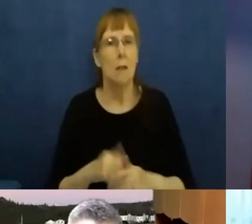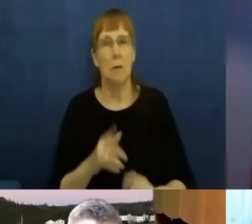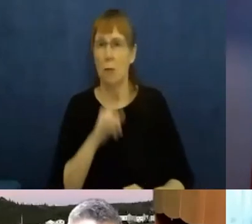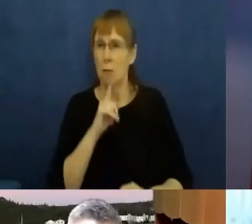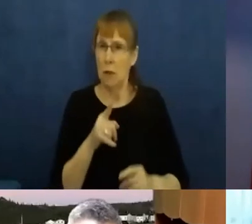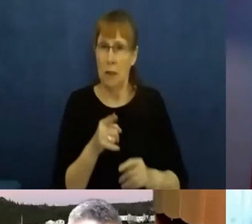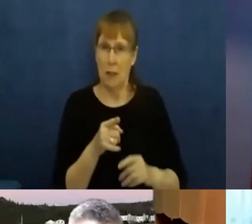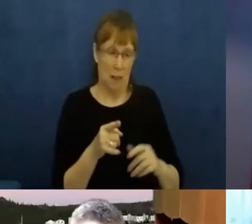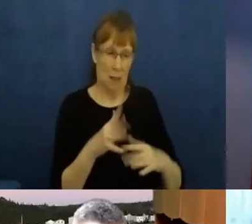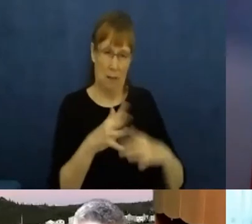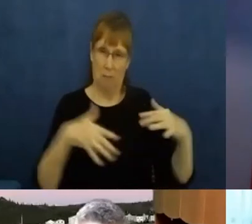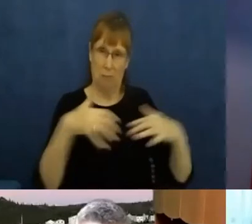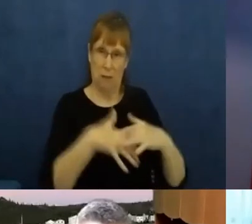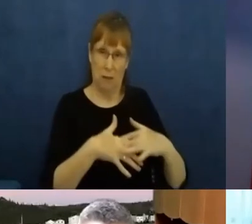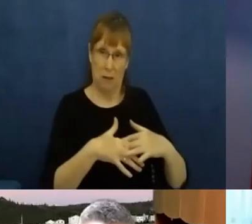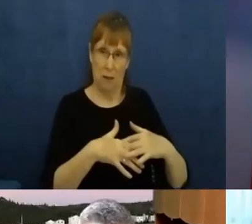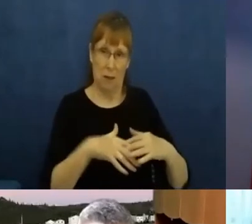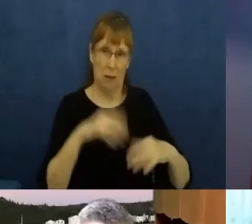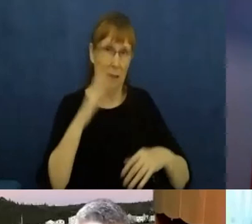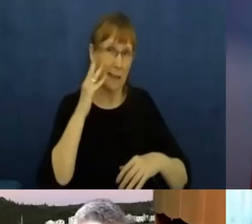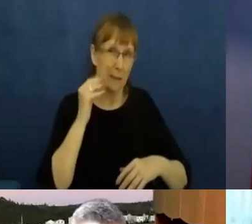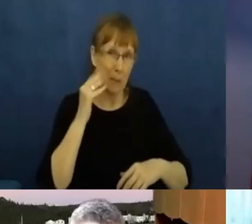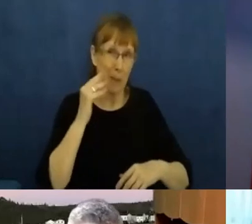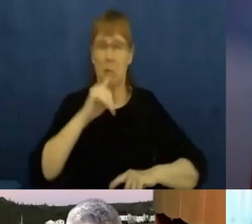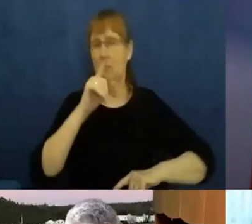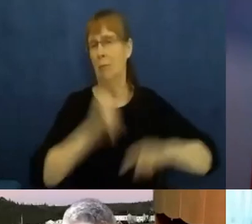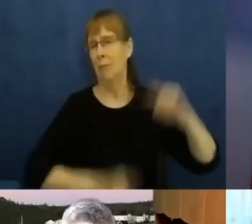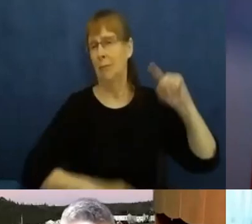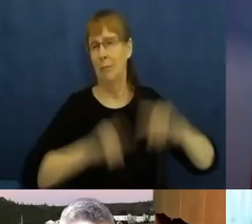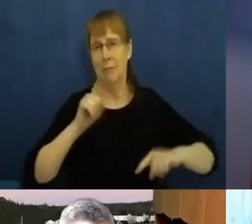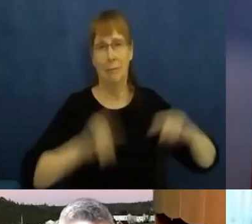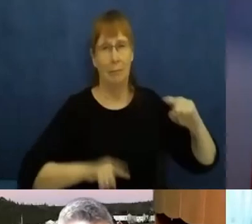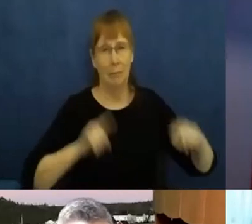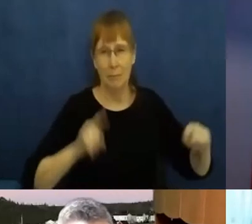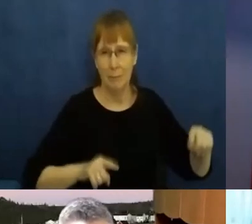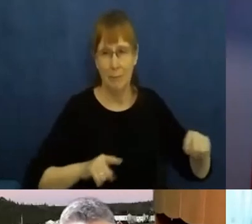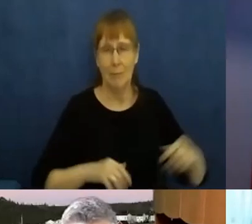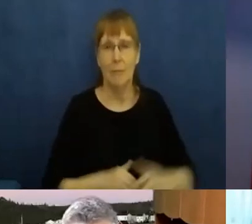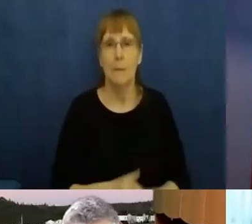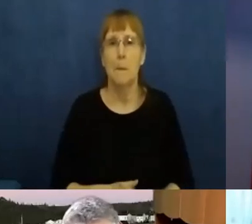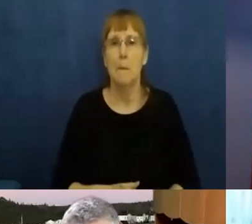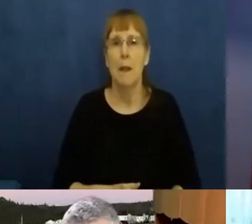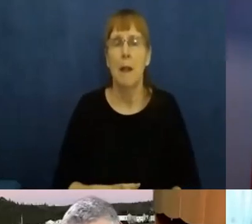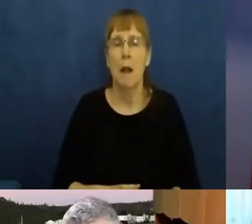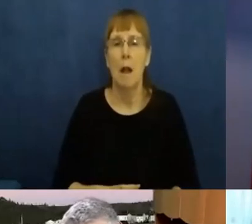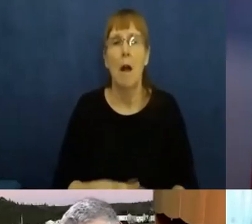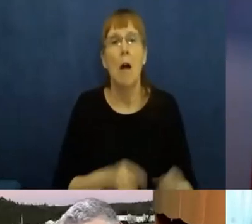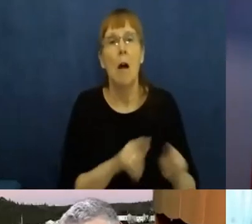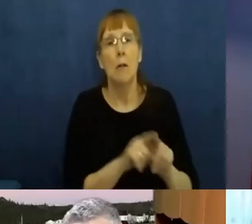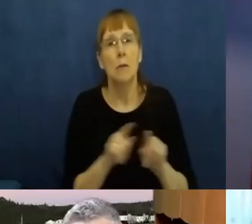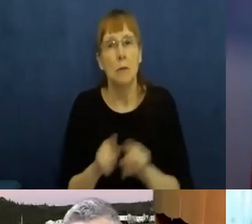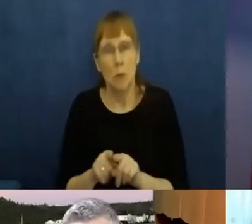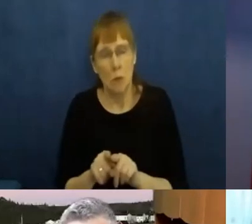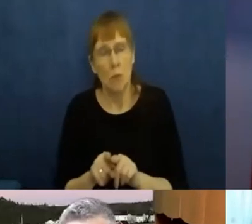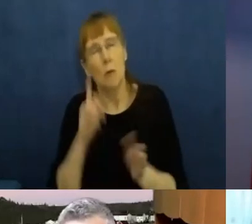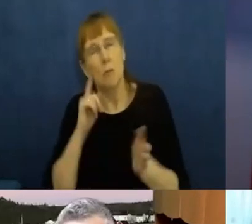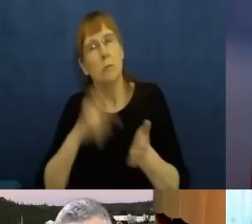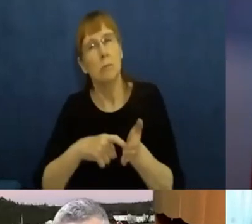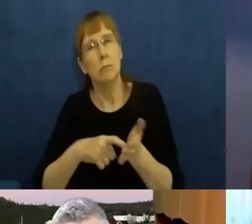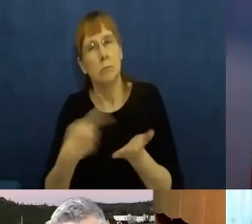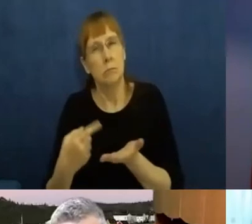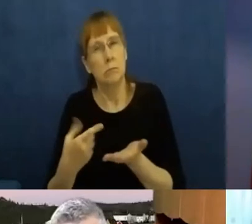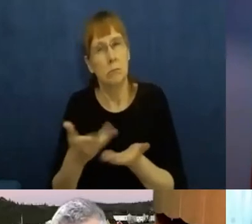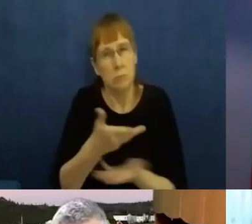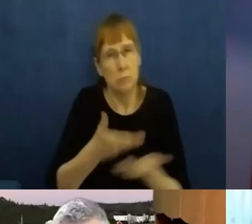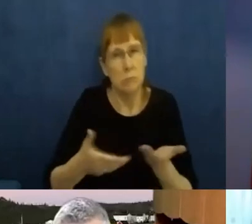different. And I also think one of the big things that came through is, is while we've been watching all